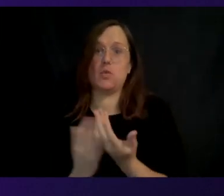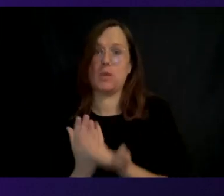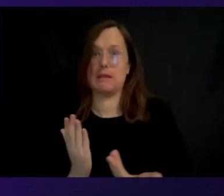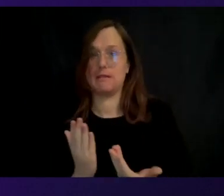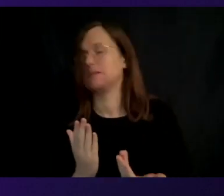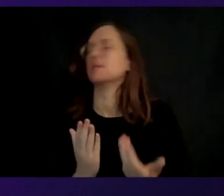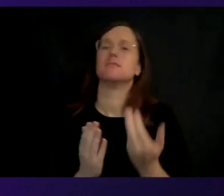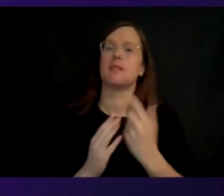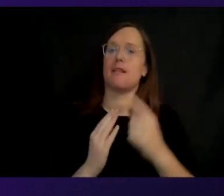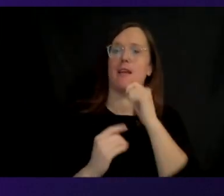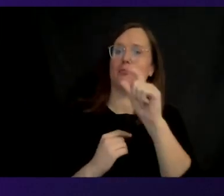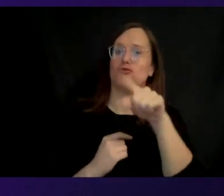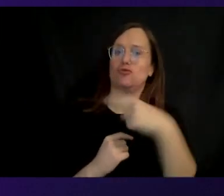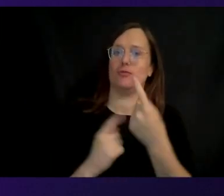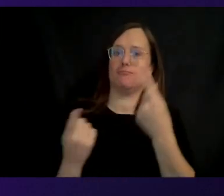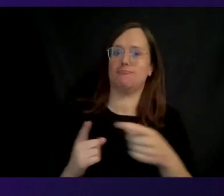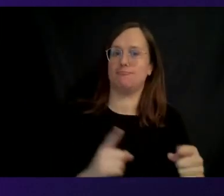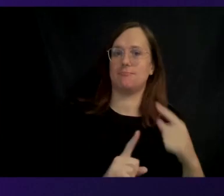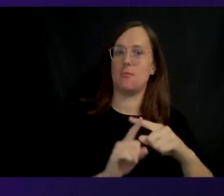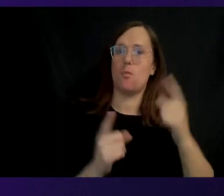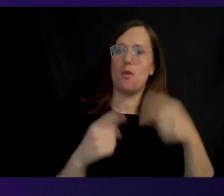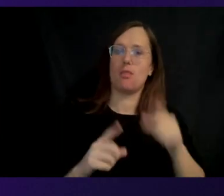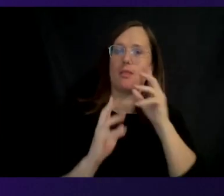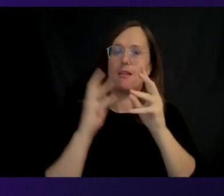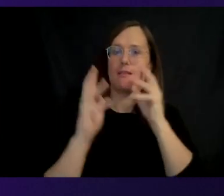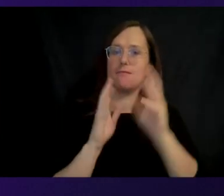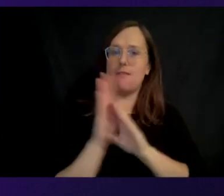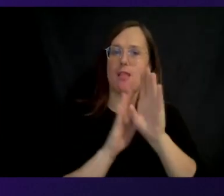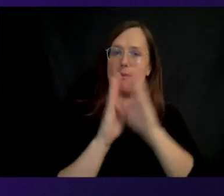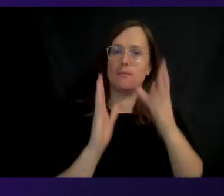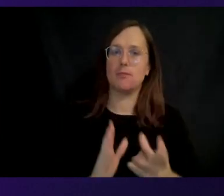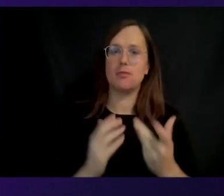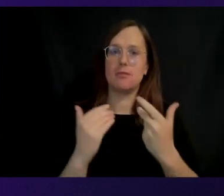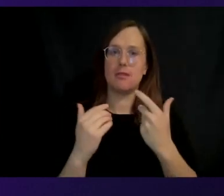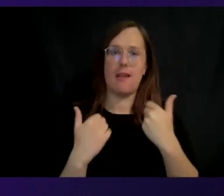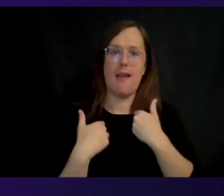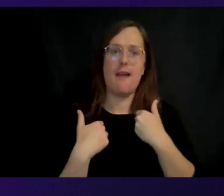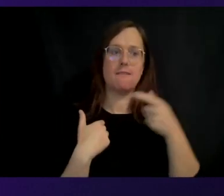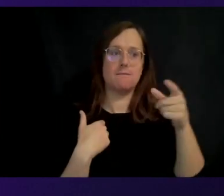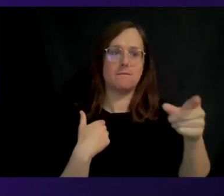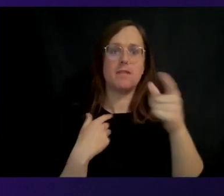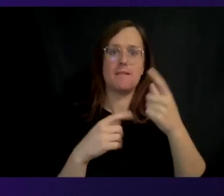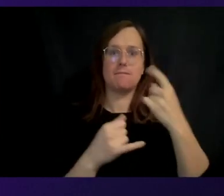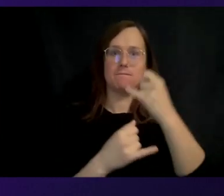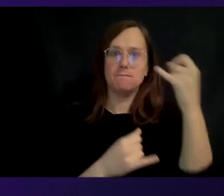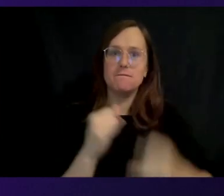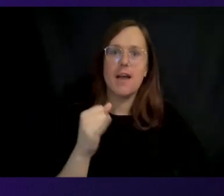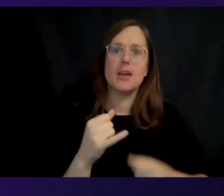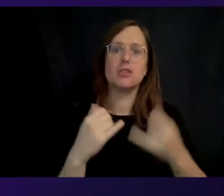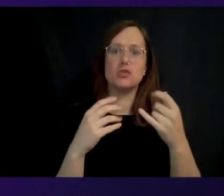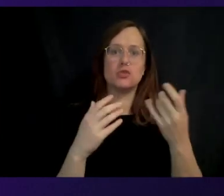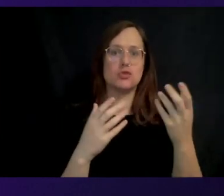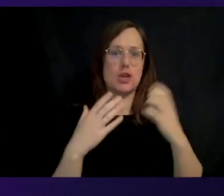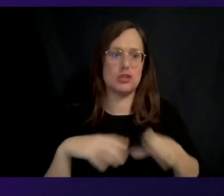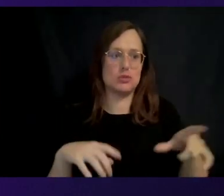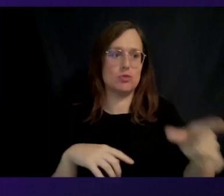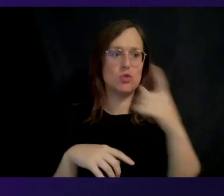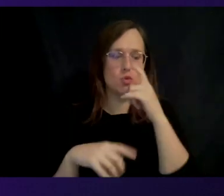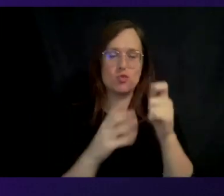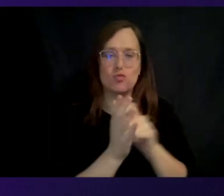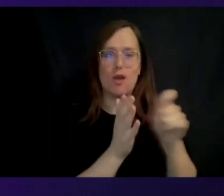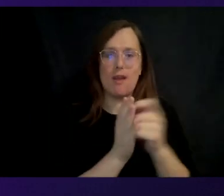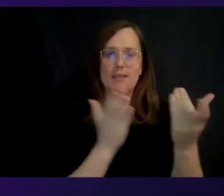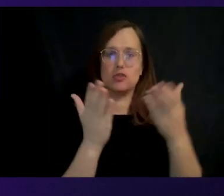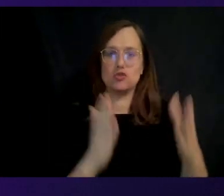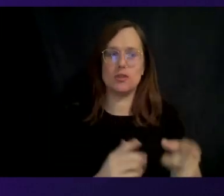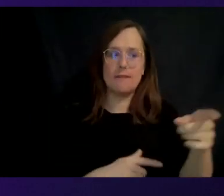case, when the chip developers actually interface with final customers who are writing the server application, that's really one of the big advantages